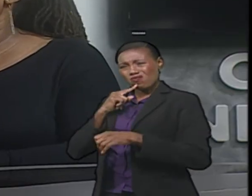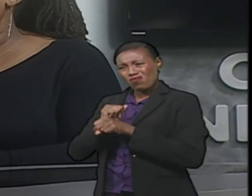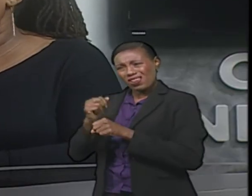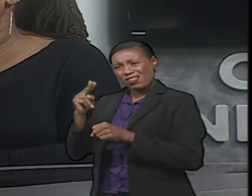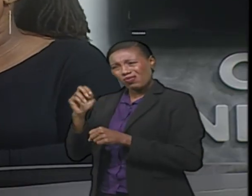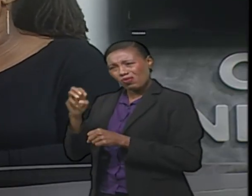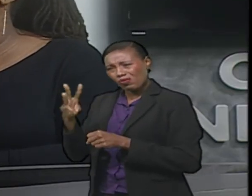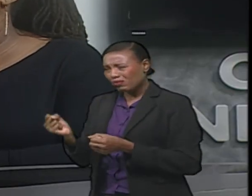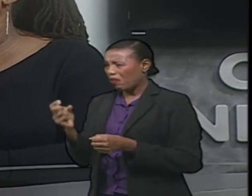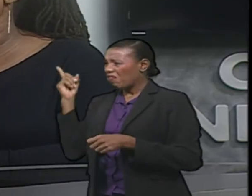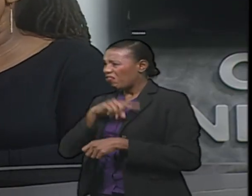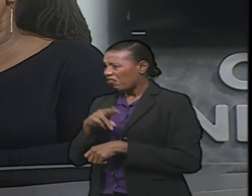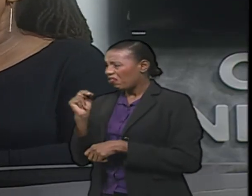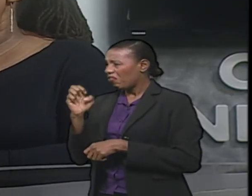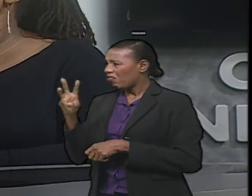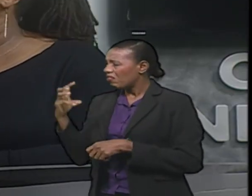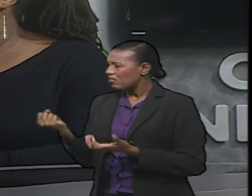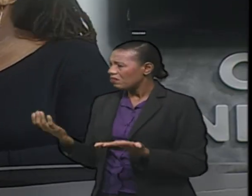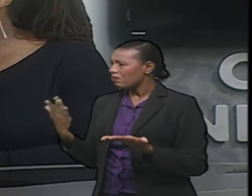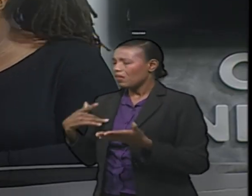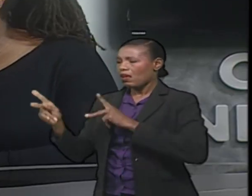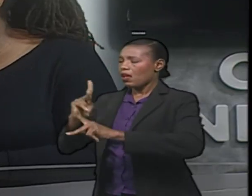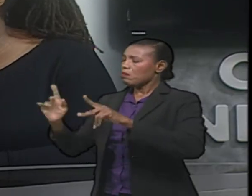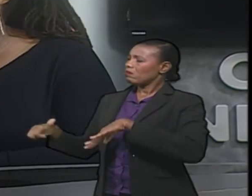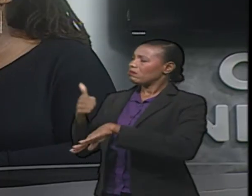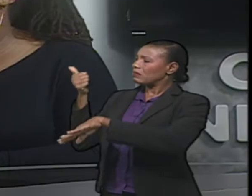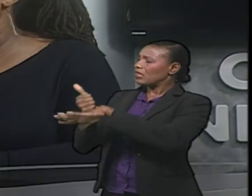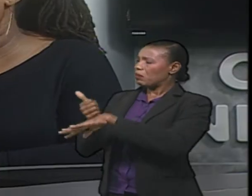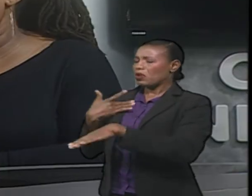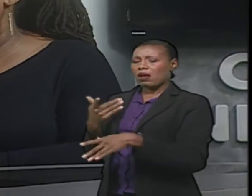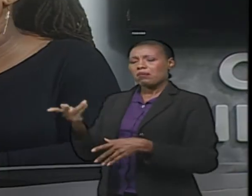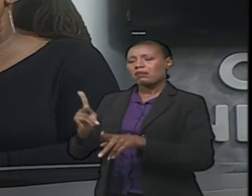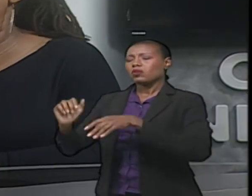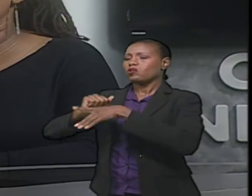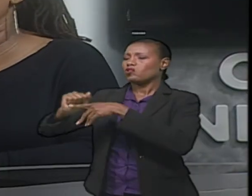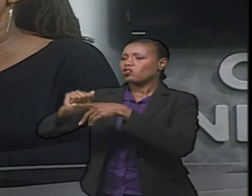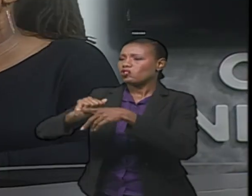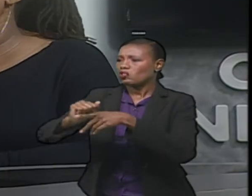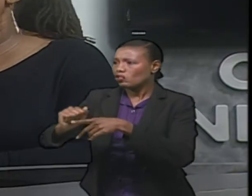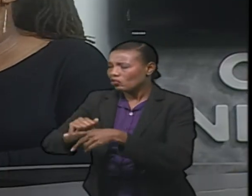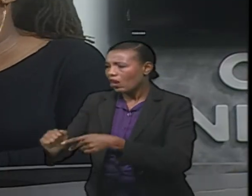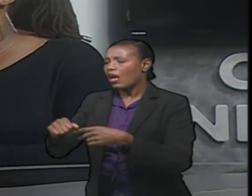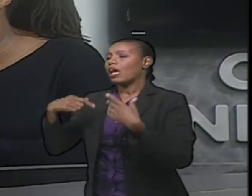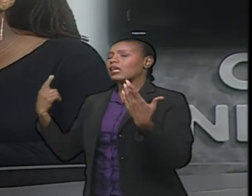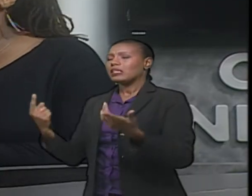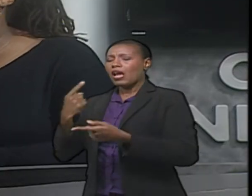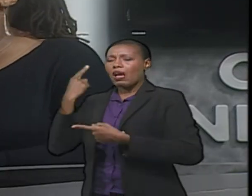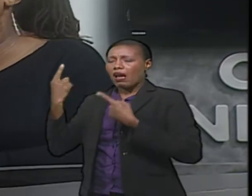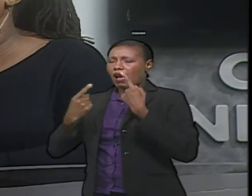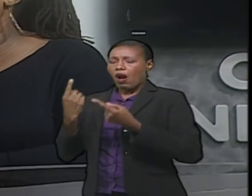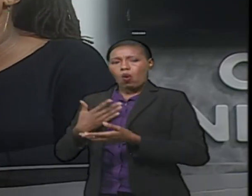standards that they are trained for and holding themselves to as opposed to people who are just